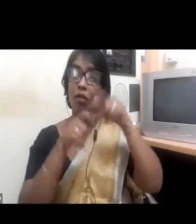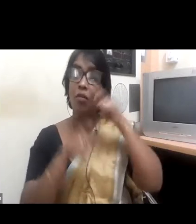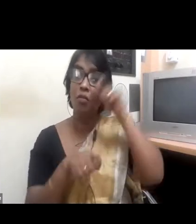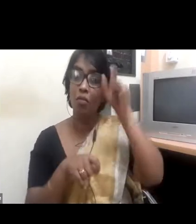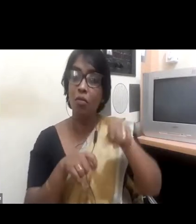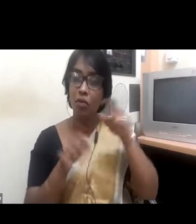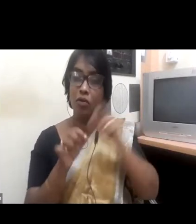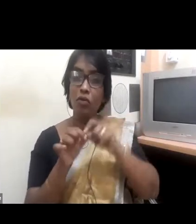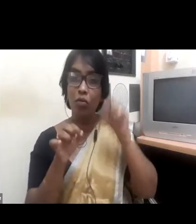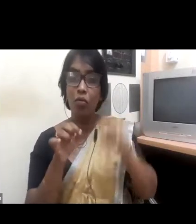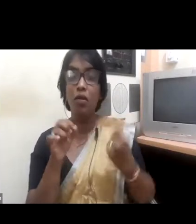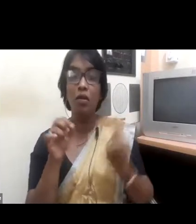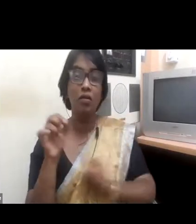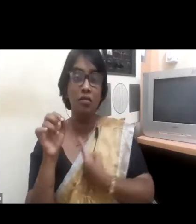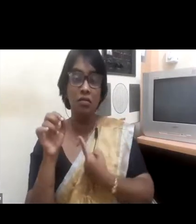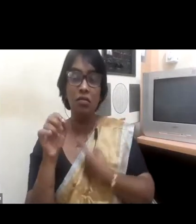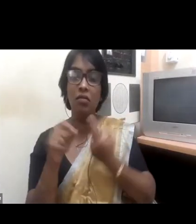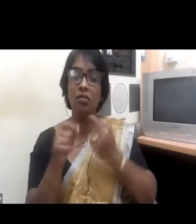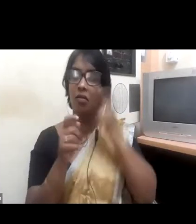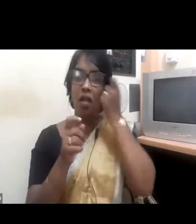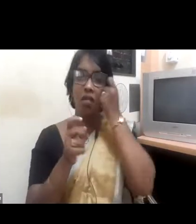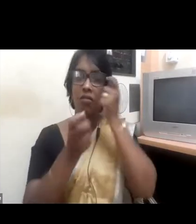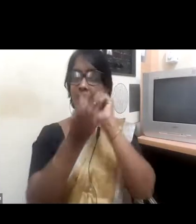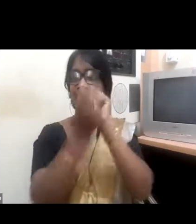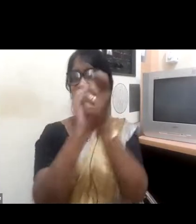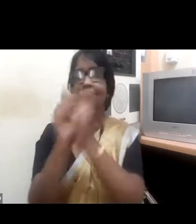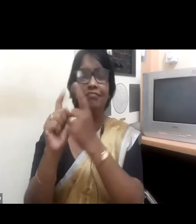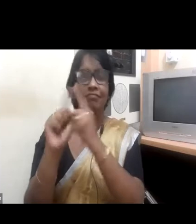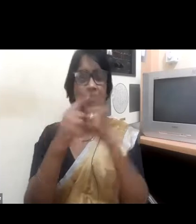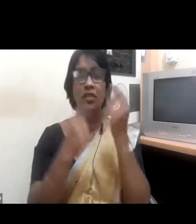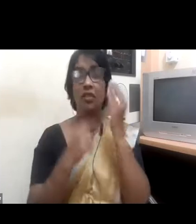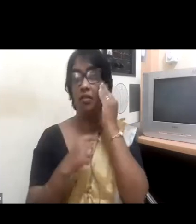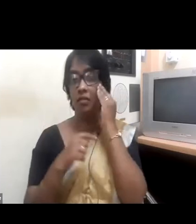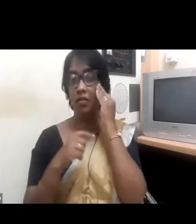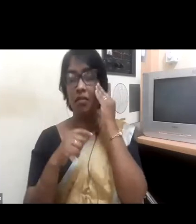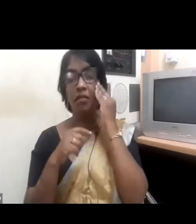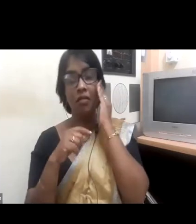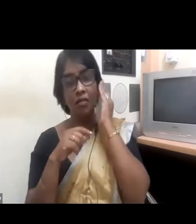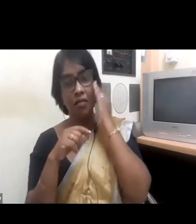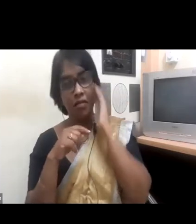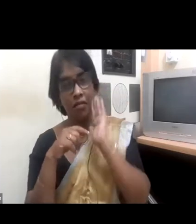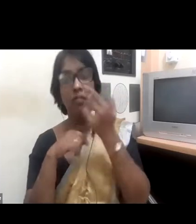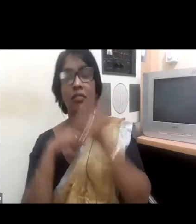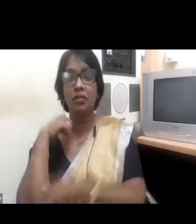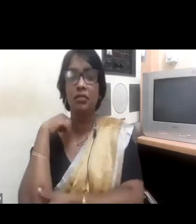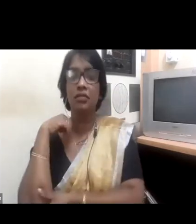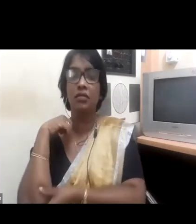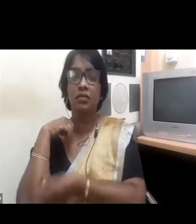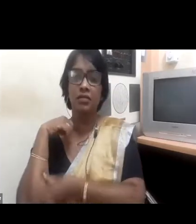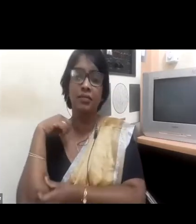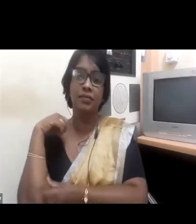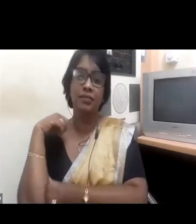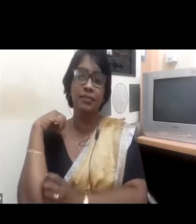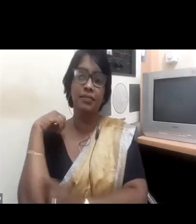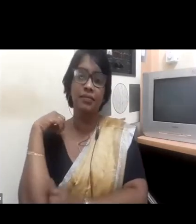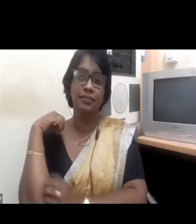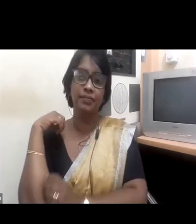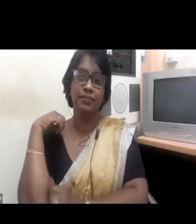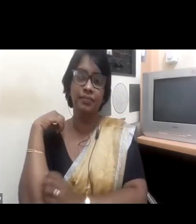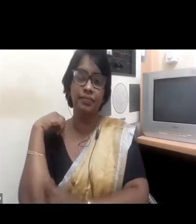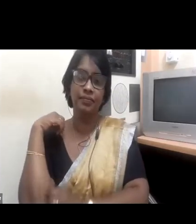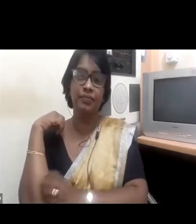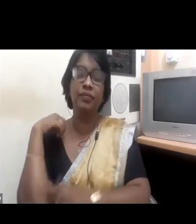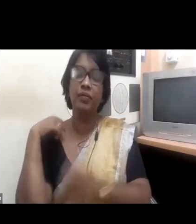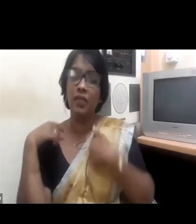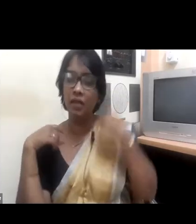by nature, act as unifiers or collaborators for that matter. And I believe their level of